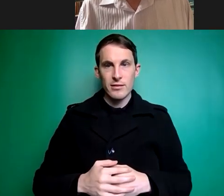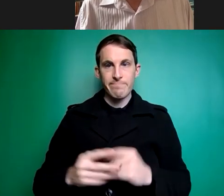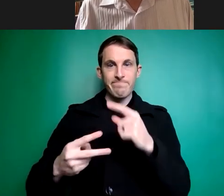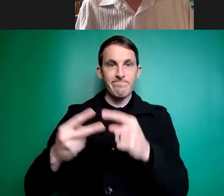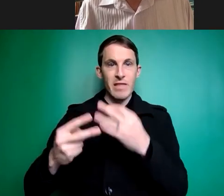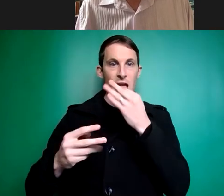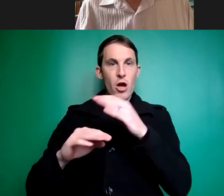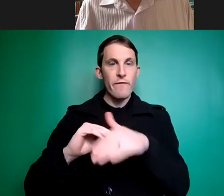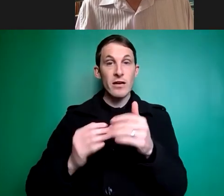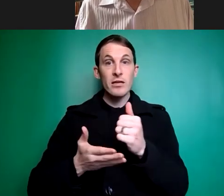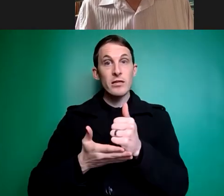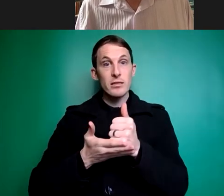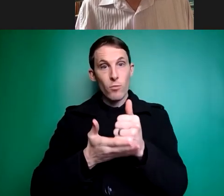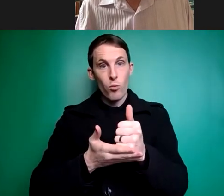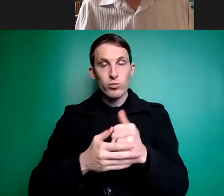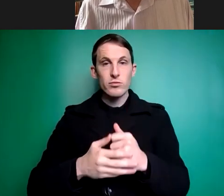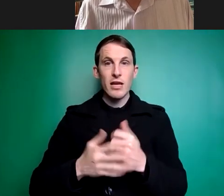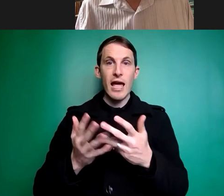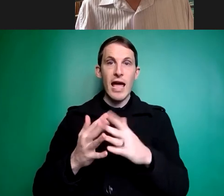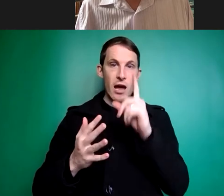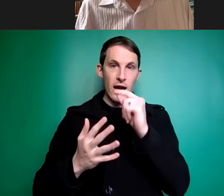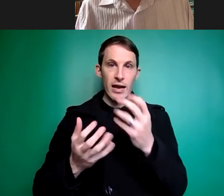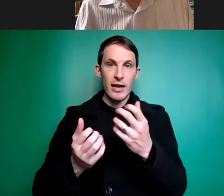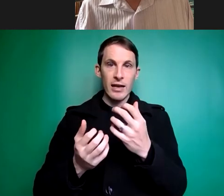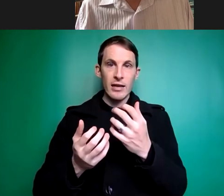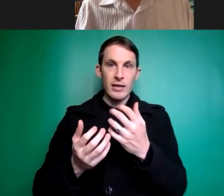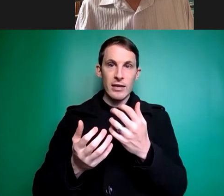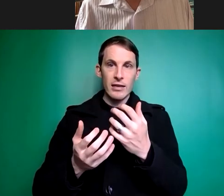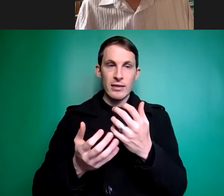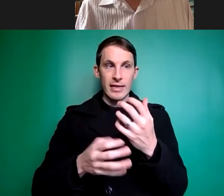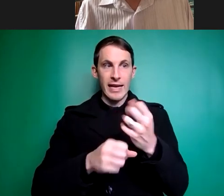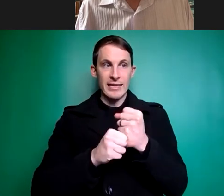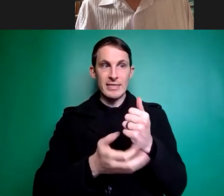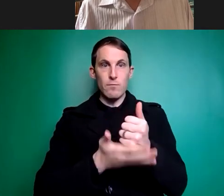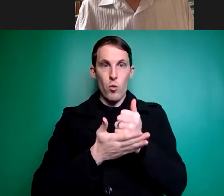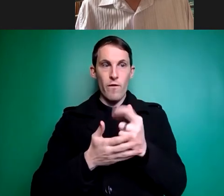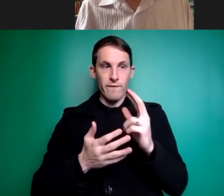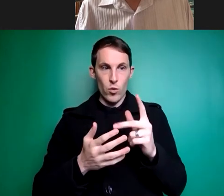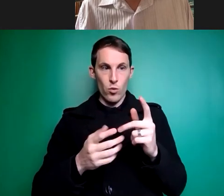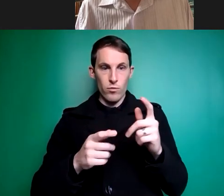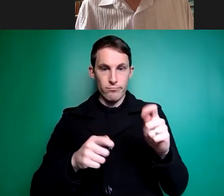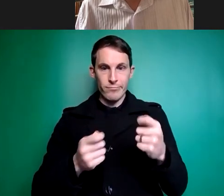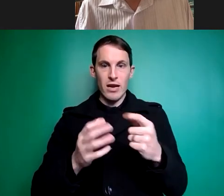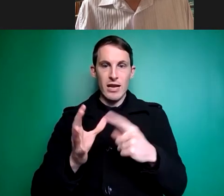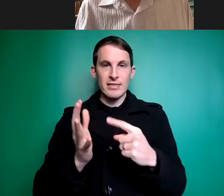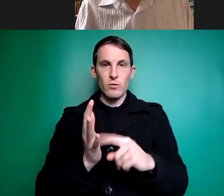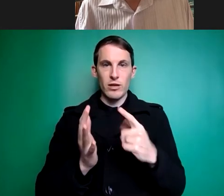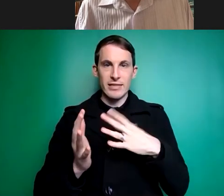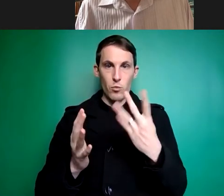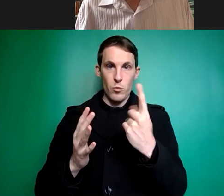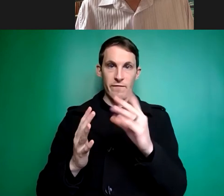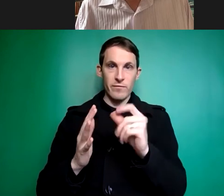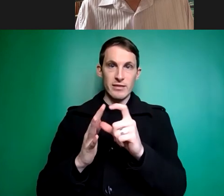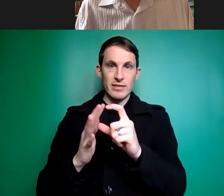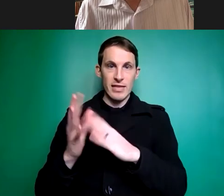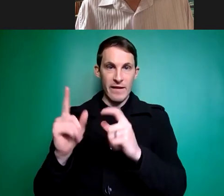and how people can get support in accessing the assistive technology they need um one's from david napier we've got this